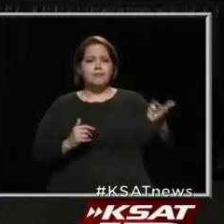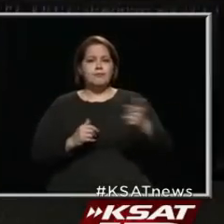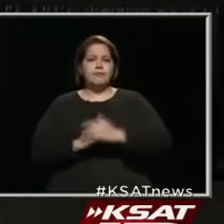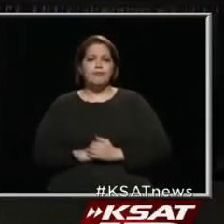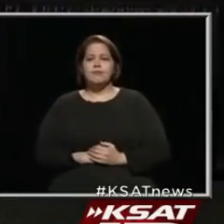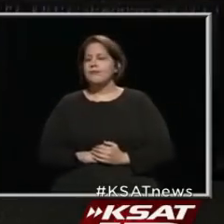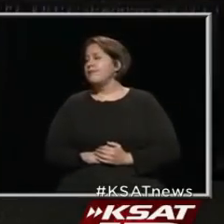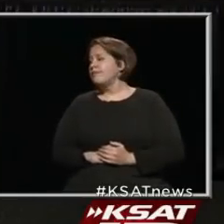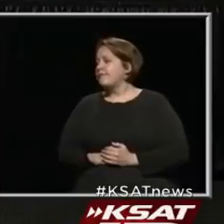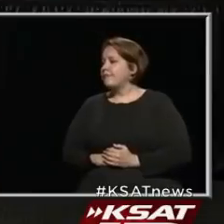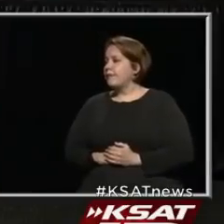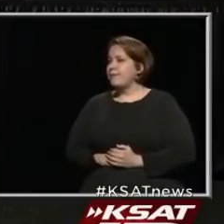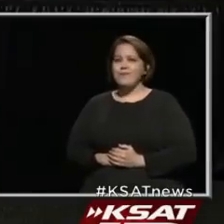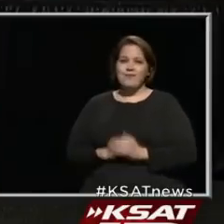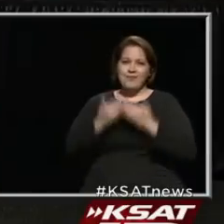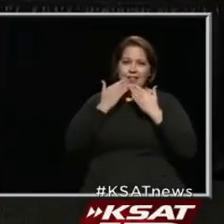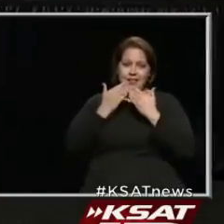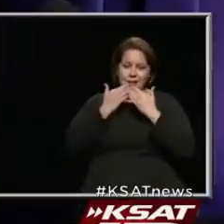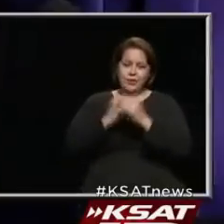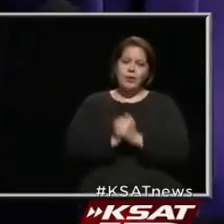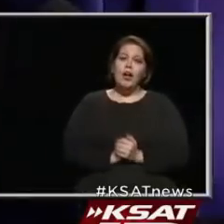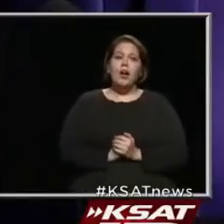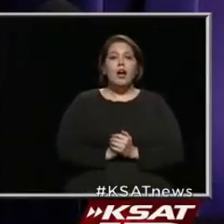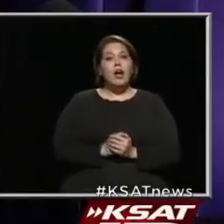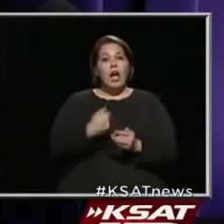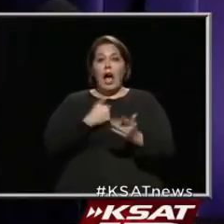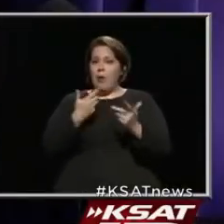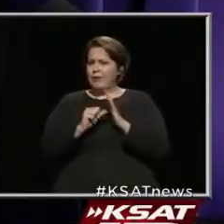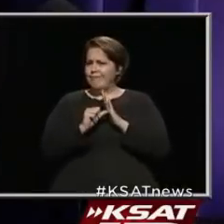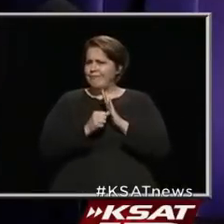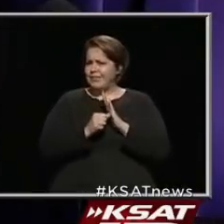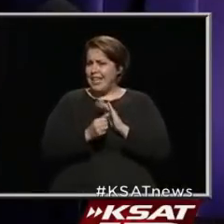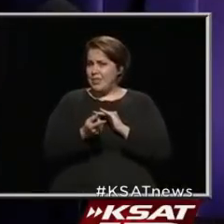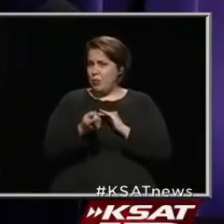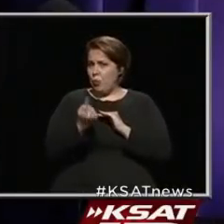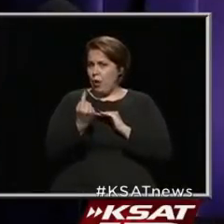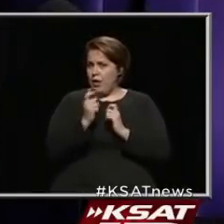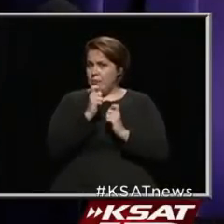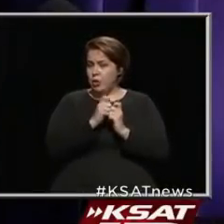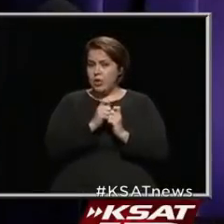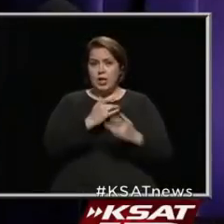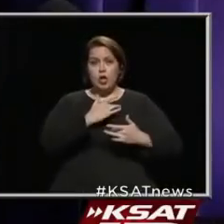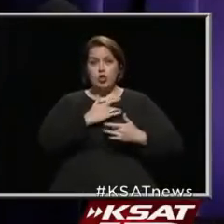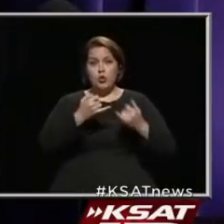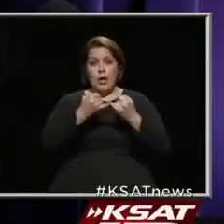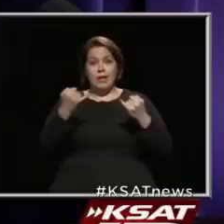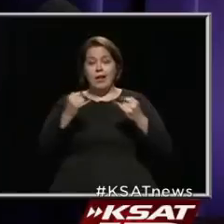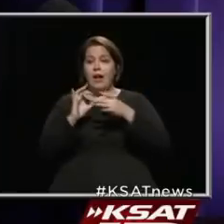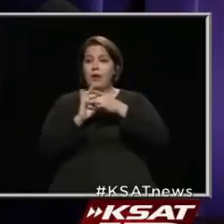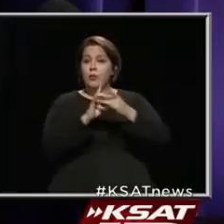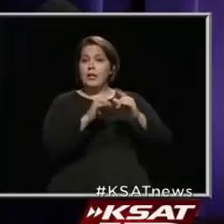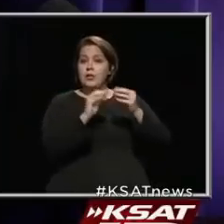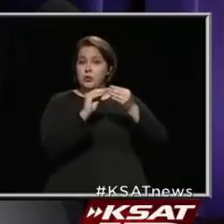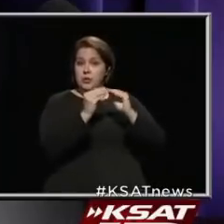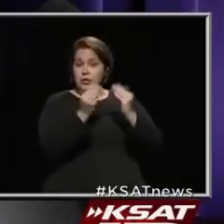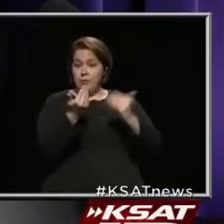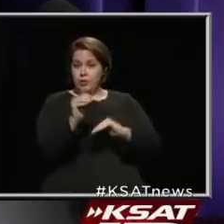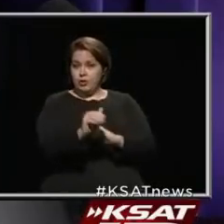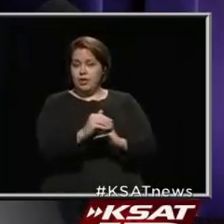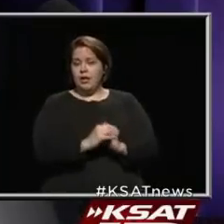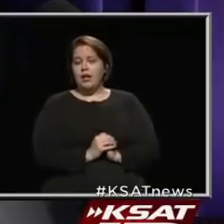Commissioner Rodriguez. Great. Thank you, Mayor. I wanted to highlight one particular trend line with respect to the numbers tonight.